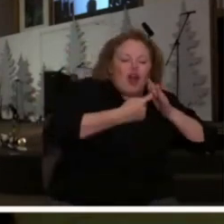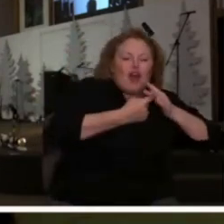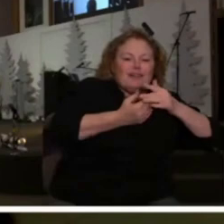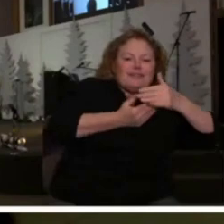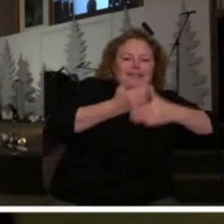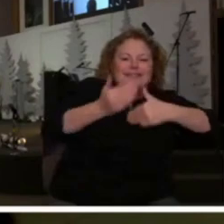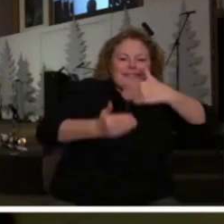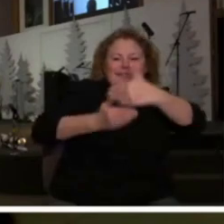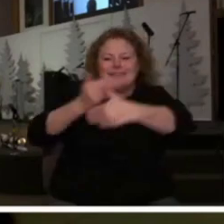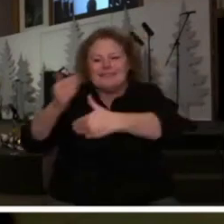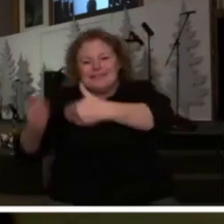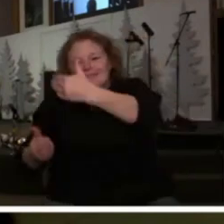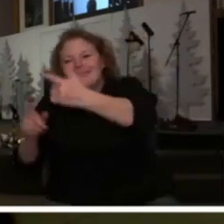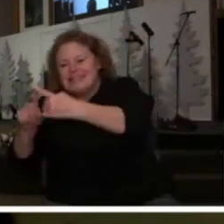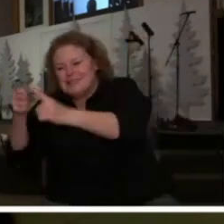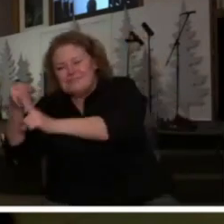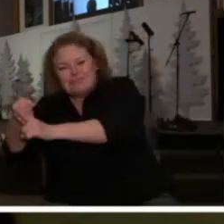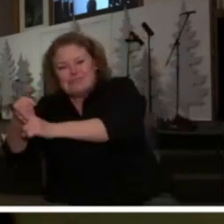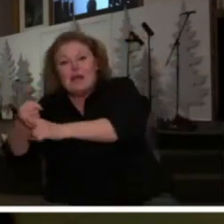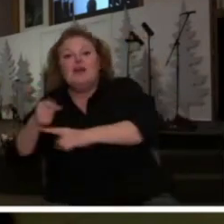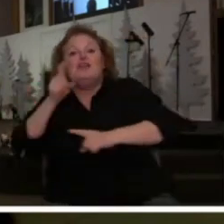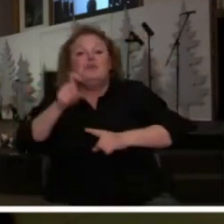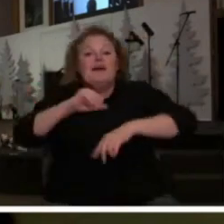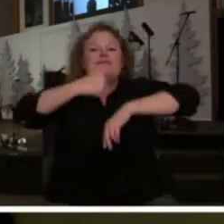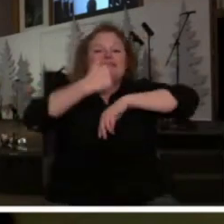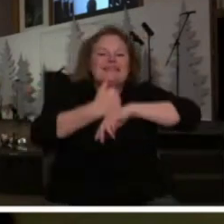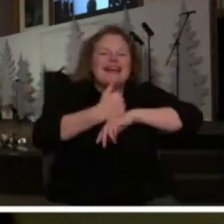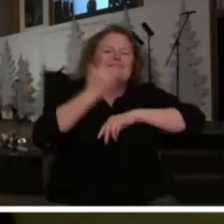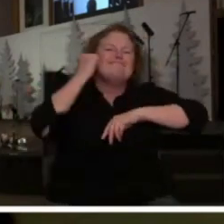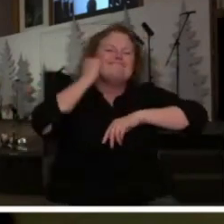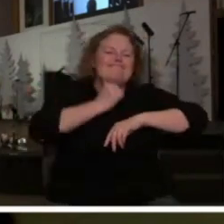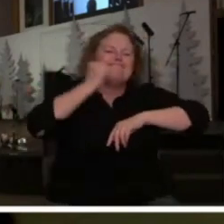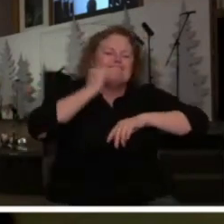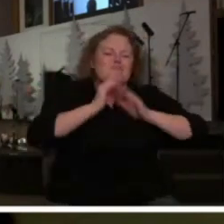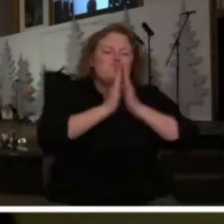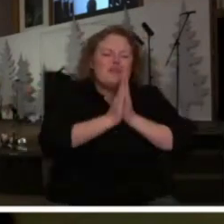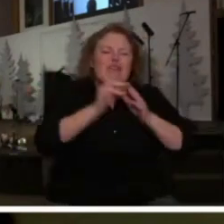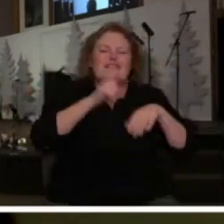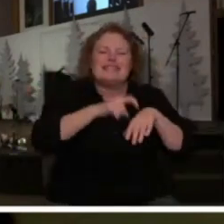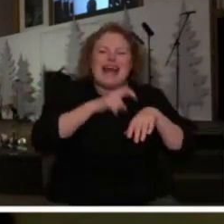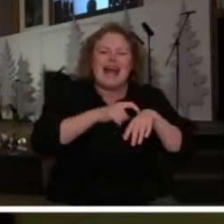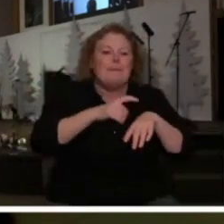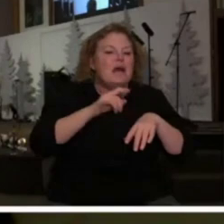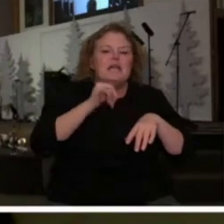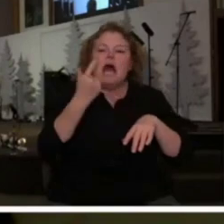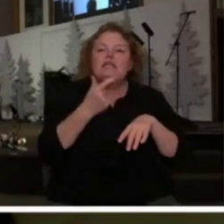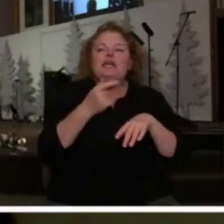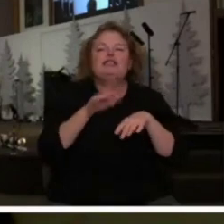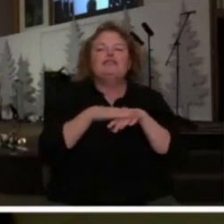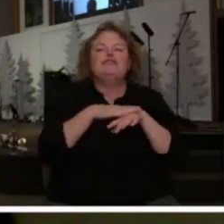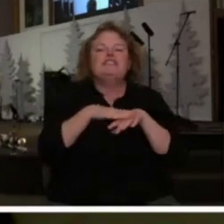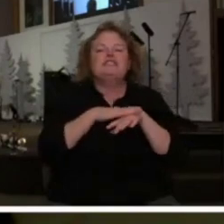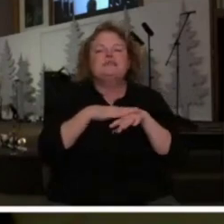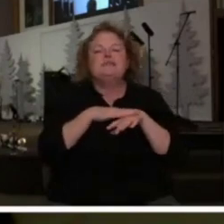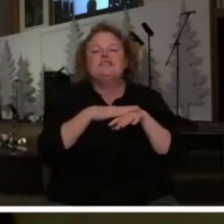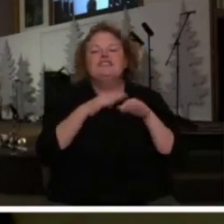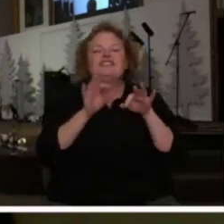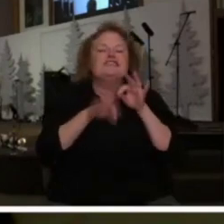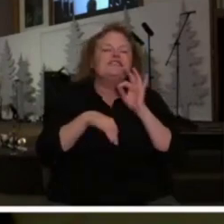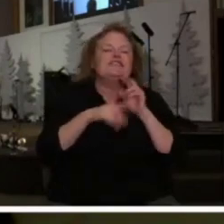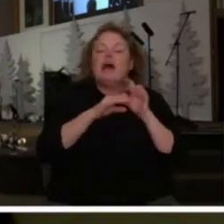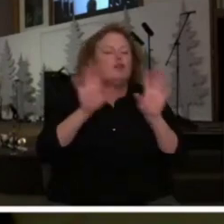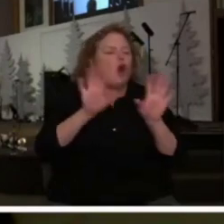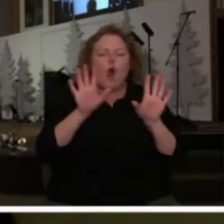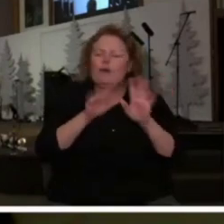was saying you have to establish a prayer life you have to get into a place of prayer that is so dynamic and so consistent and so